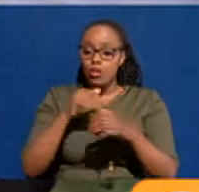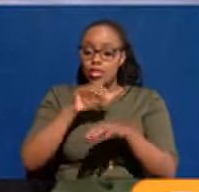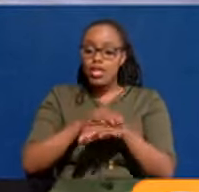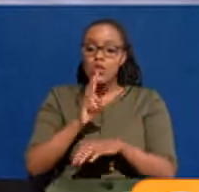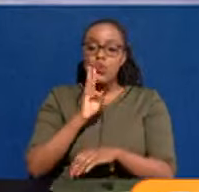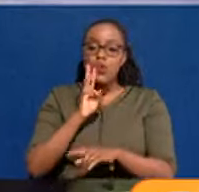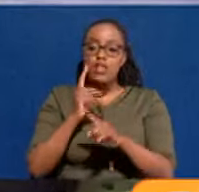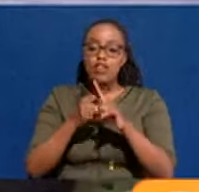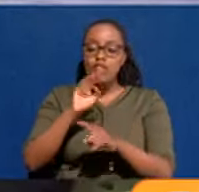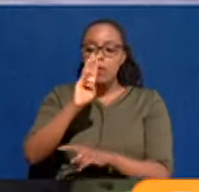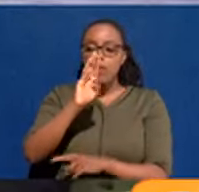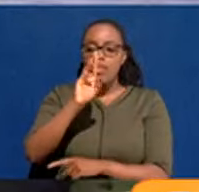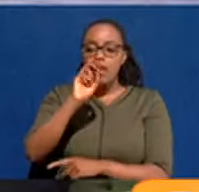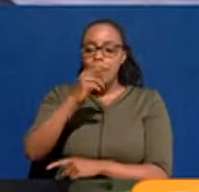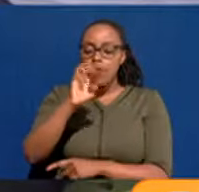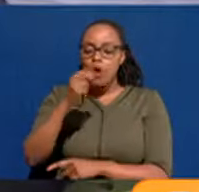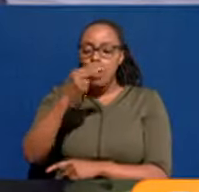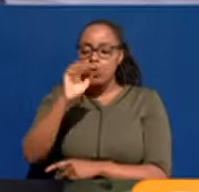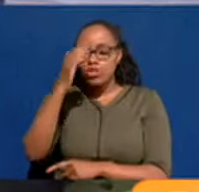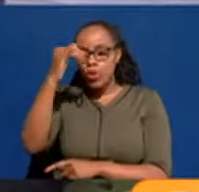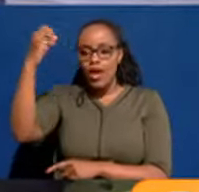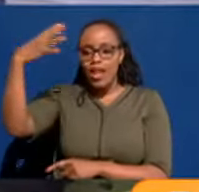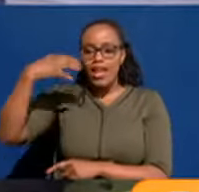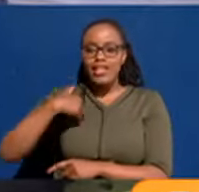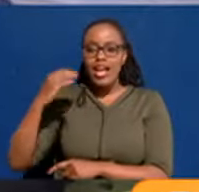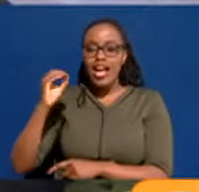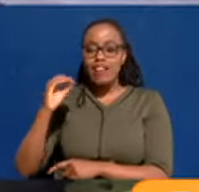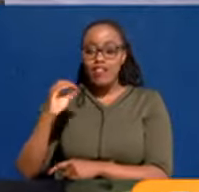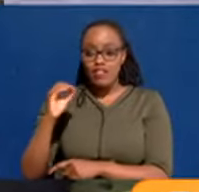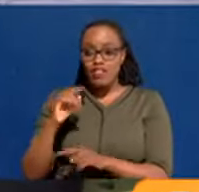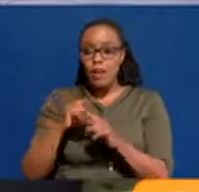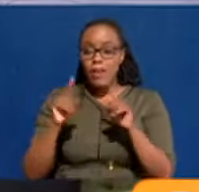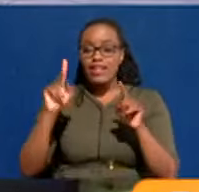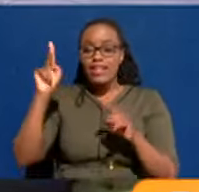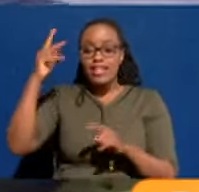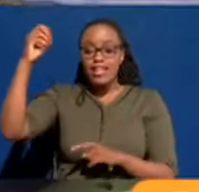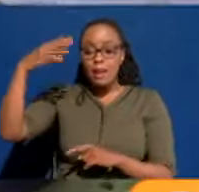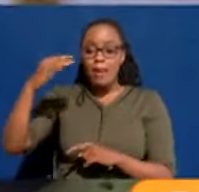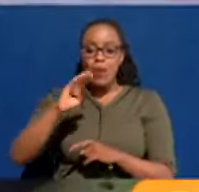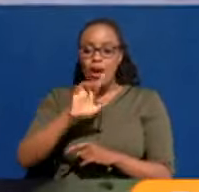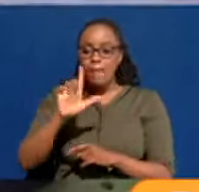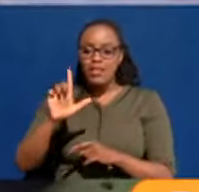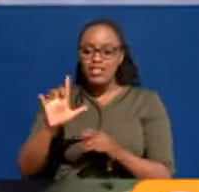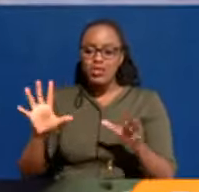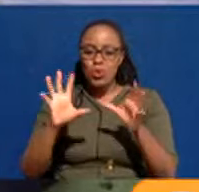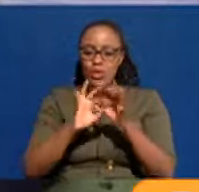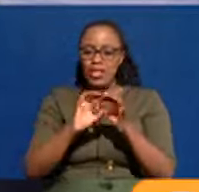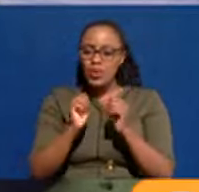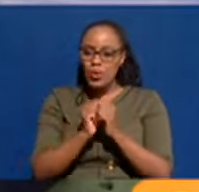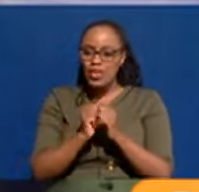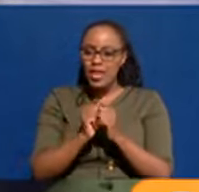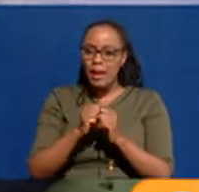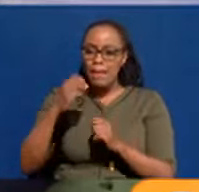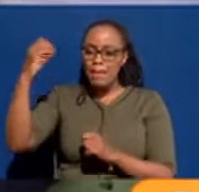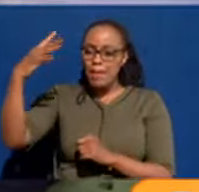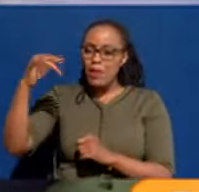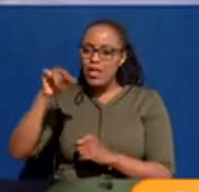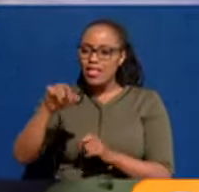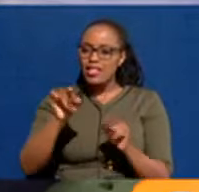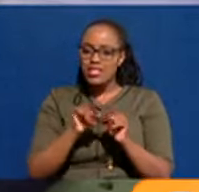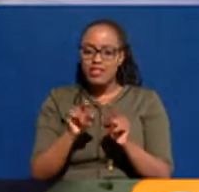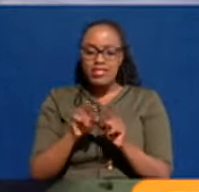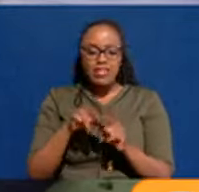the boreholes because there is no electricity. And the bills that Kenya power gives for you to be connected to power is completely